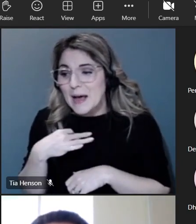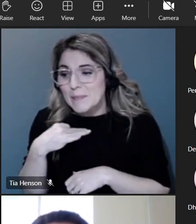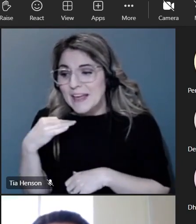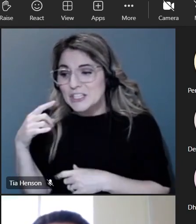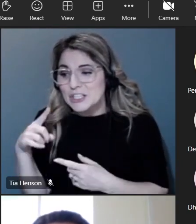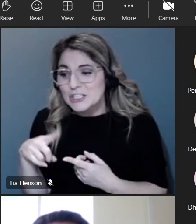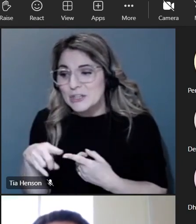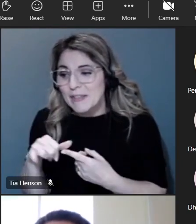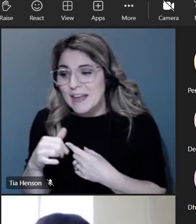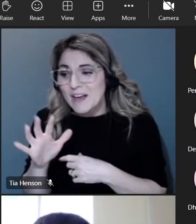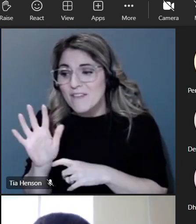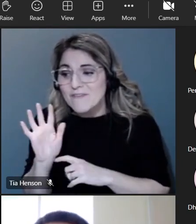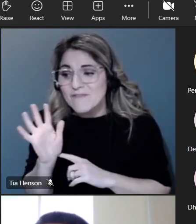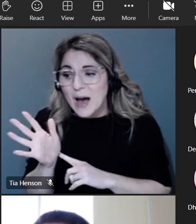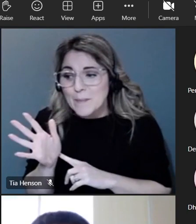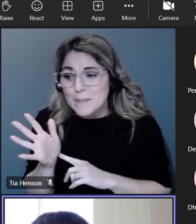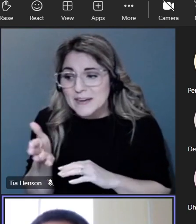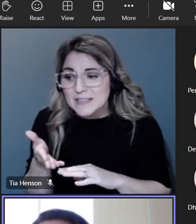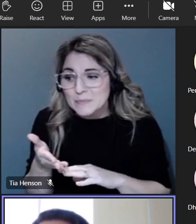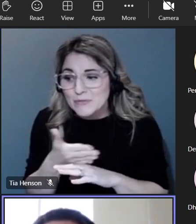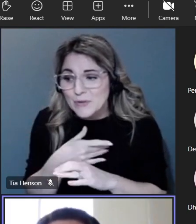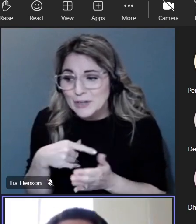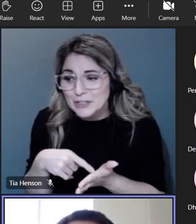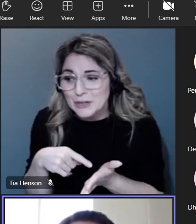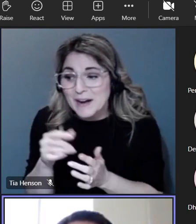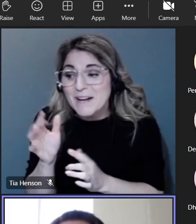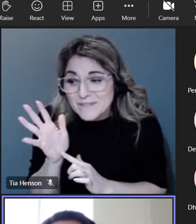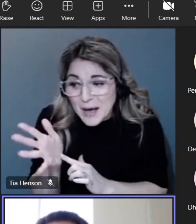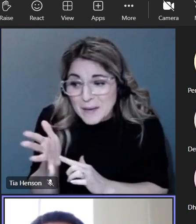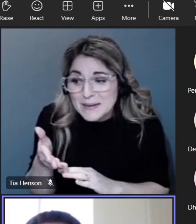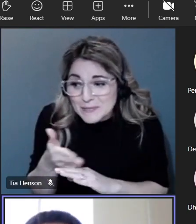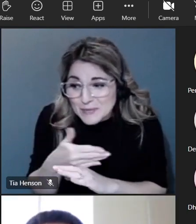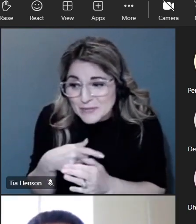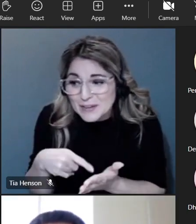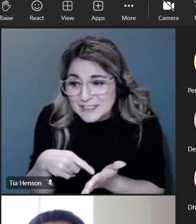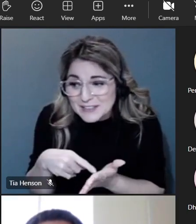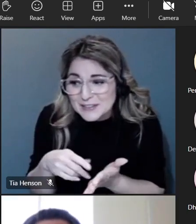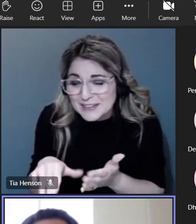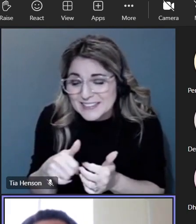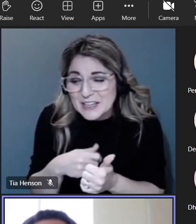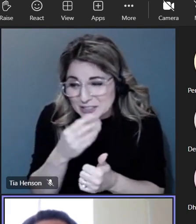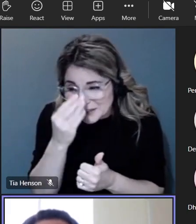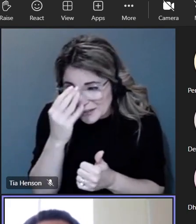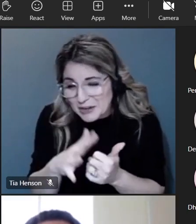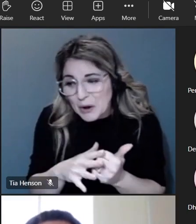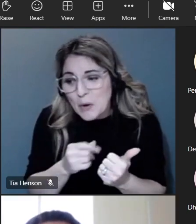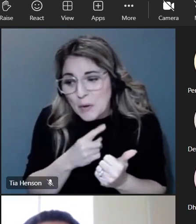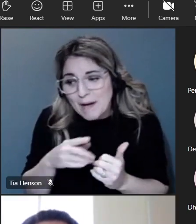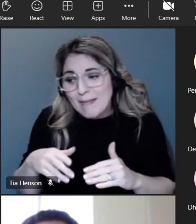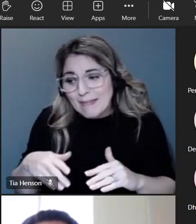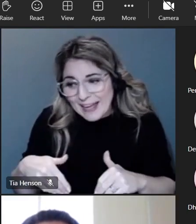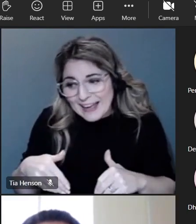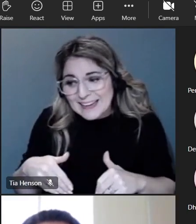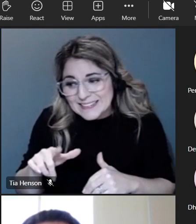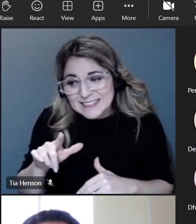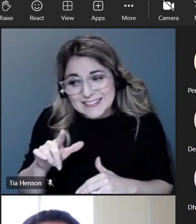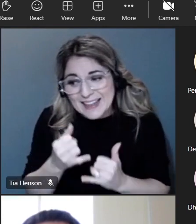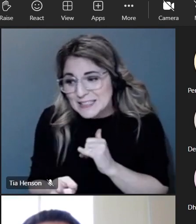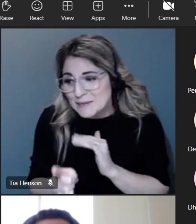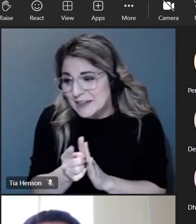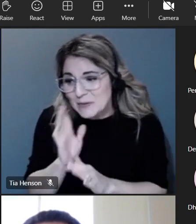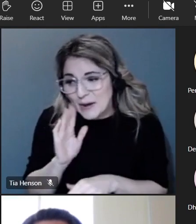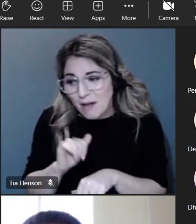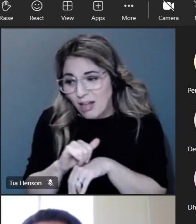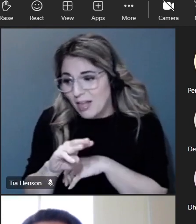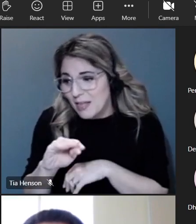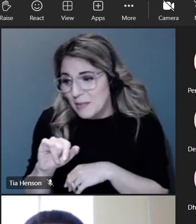like five minutes before it was due so hopefully we have students submitting it late but yeah